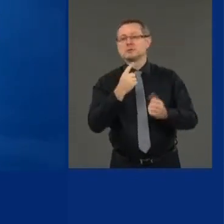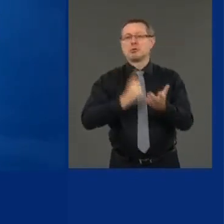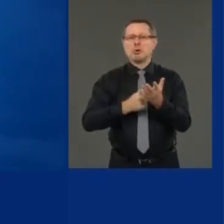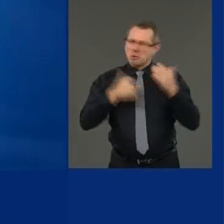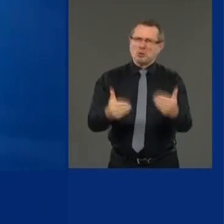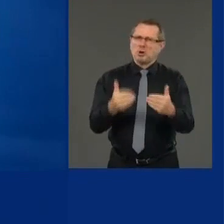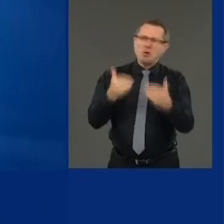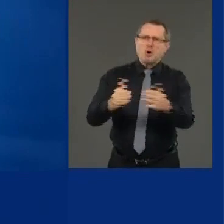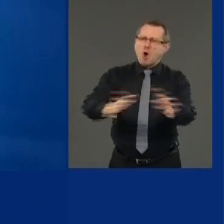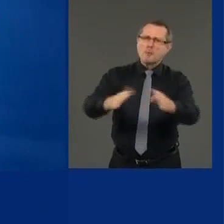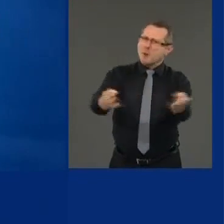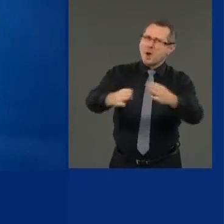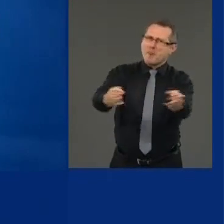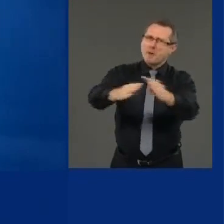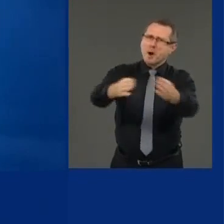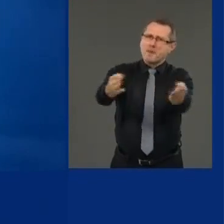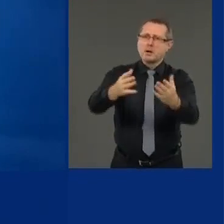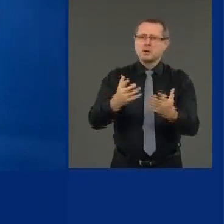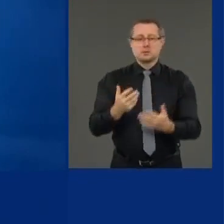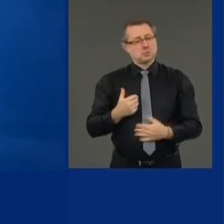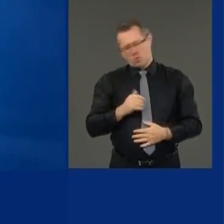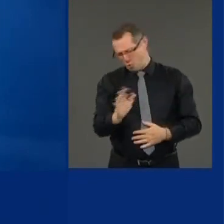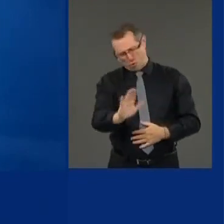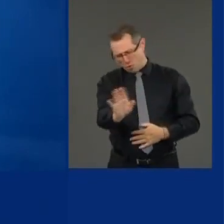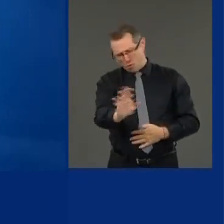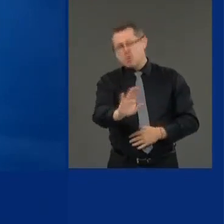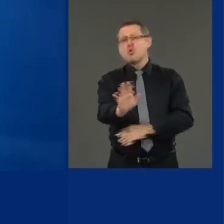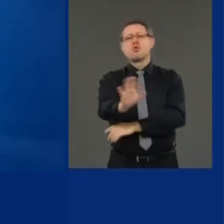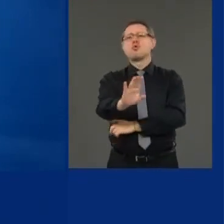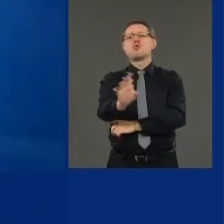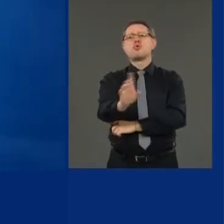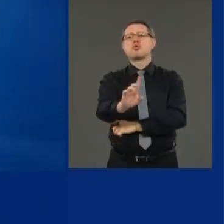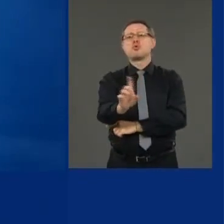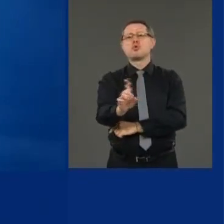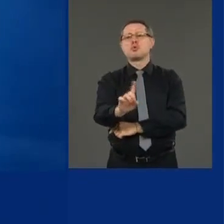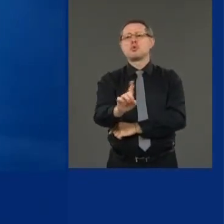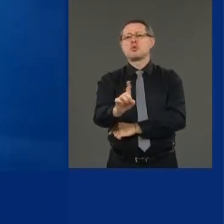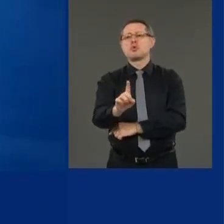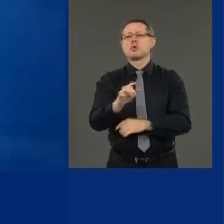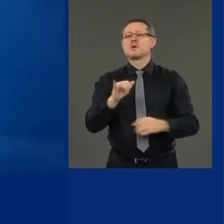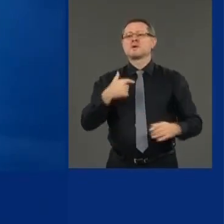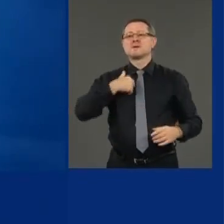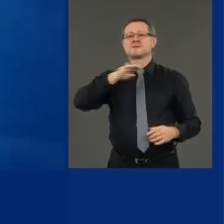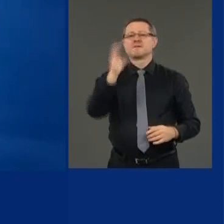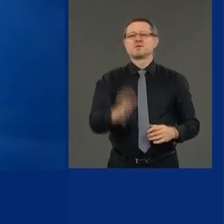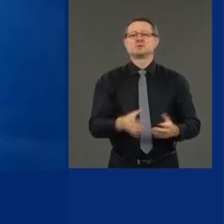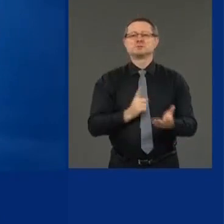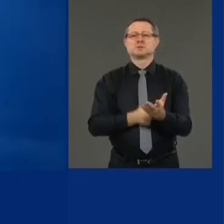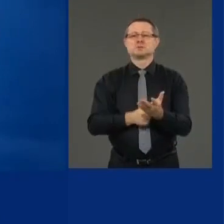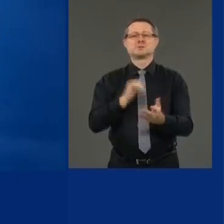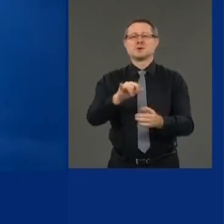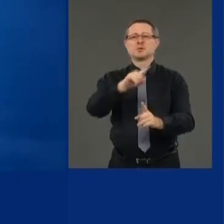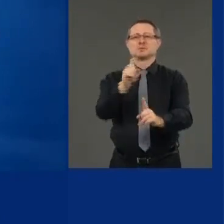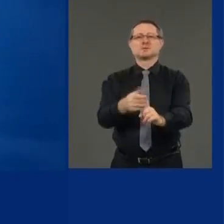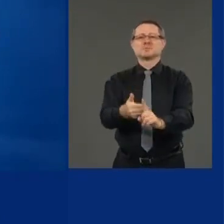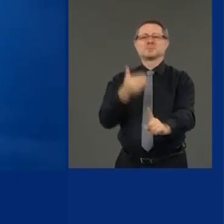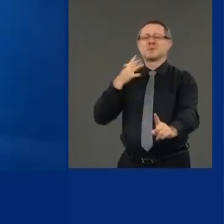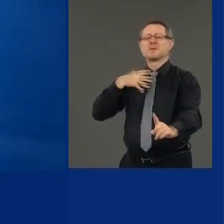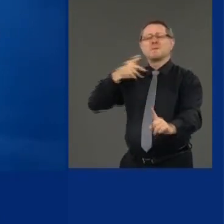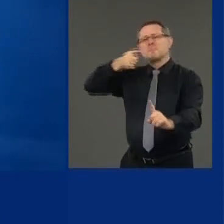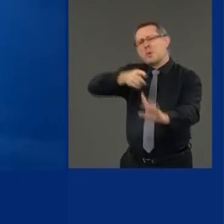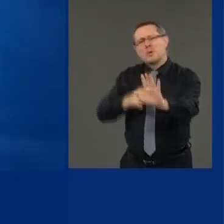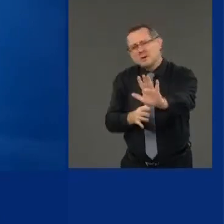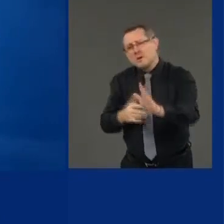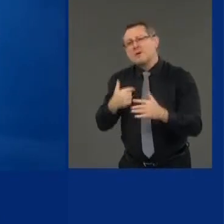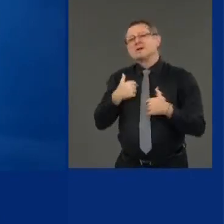No. No. That was never the question. And now we have six months of experience to know what happens